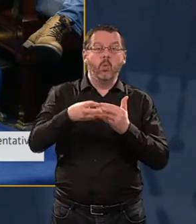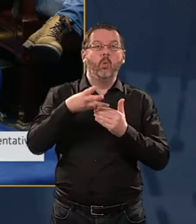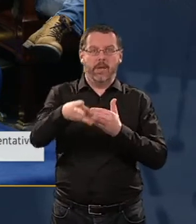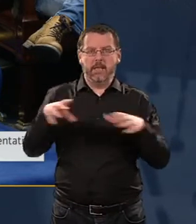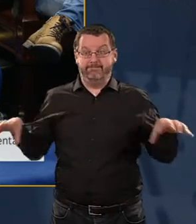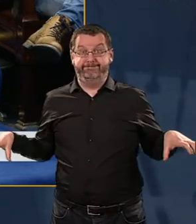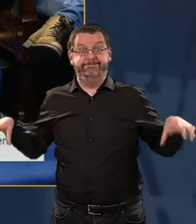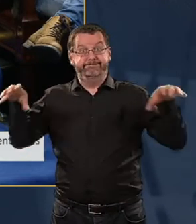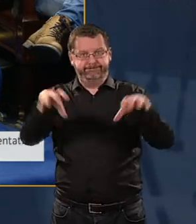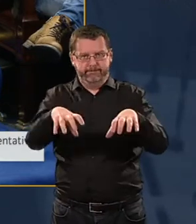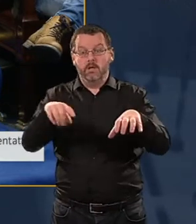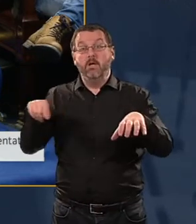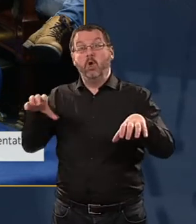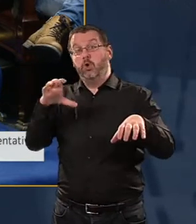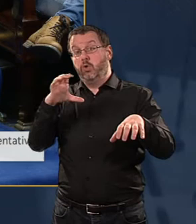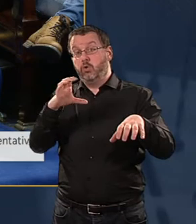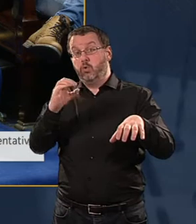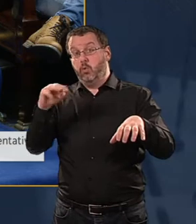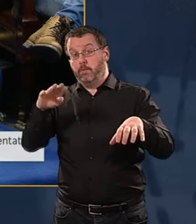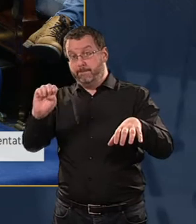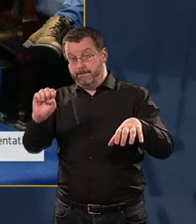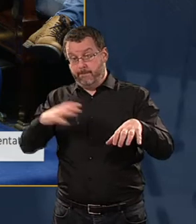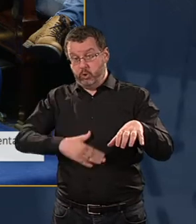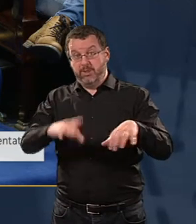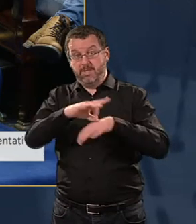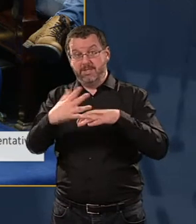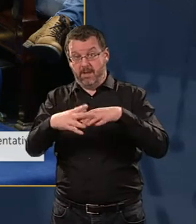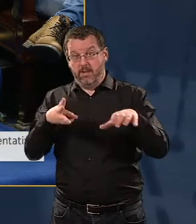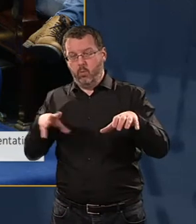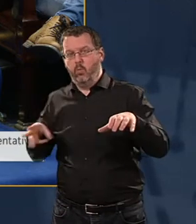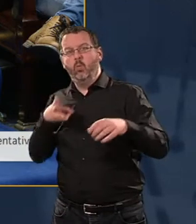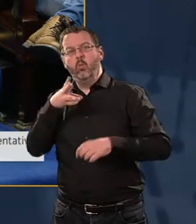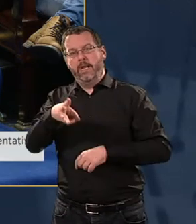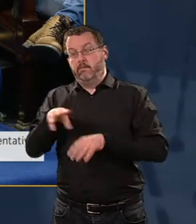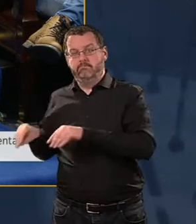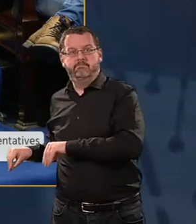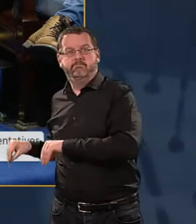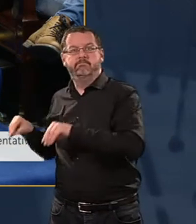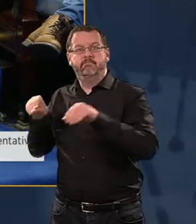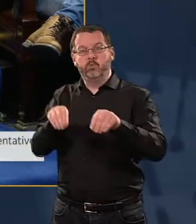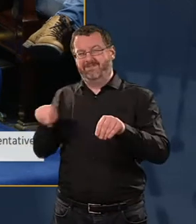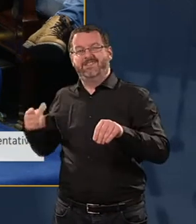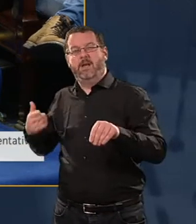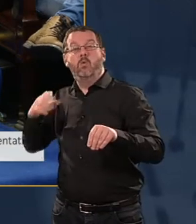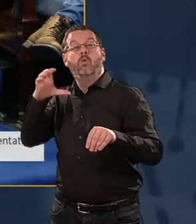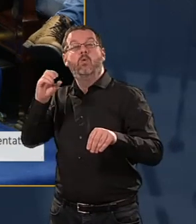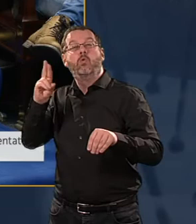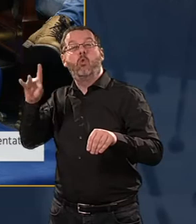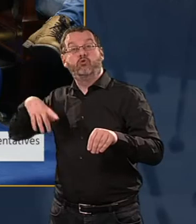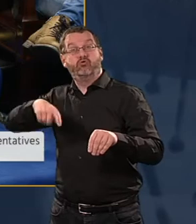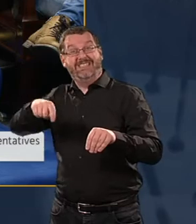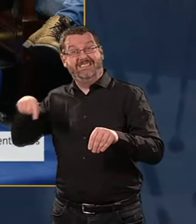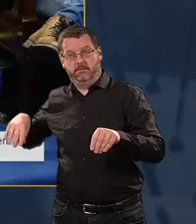of the Coombe Maternity Hospital, which is to be moved from its current location in Cork Street. The tri